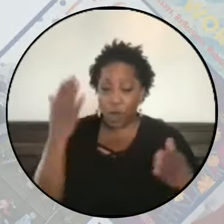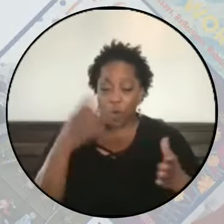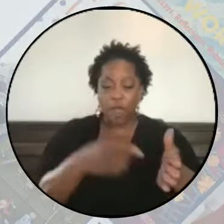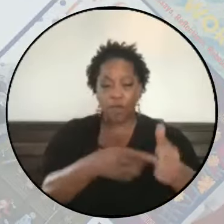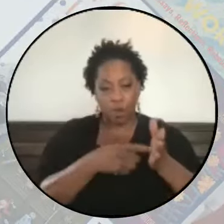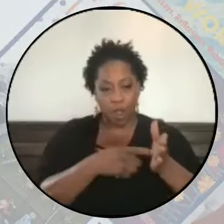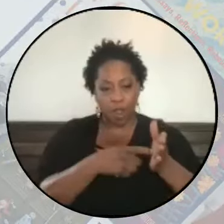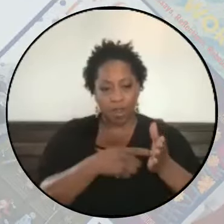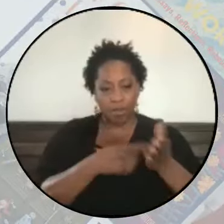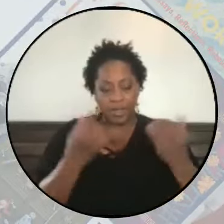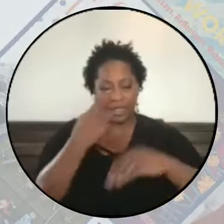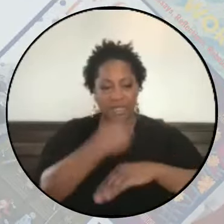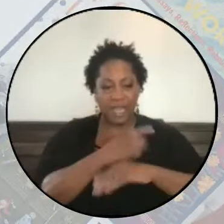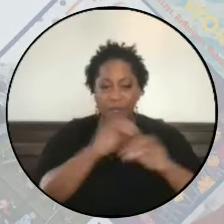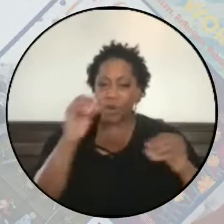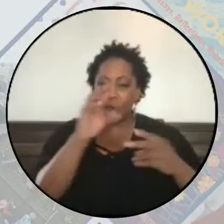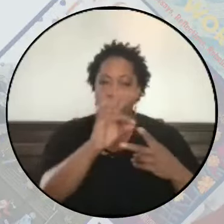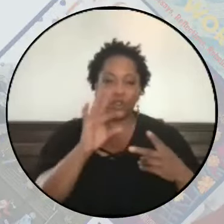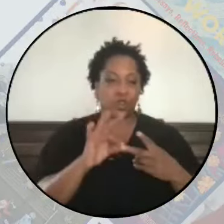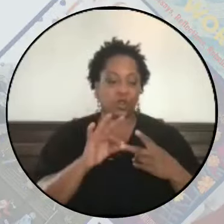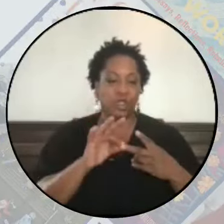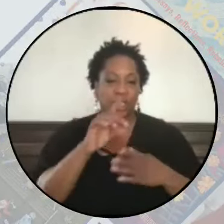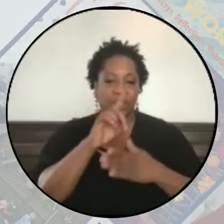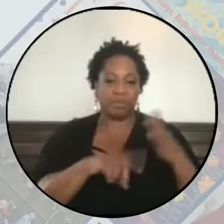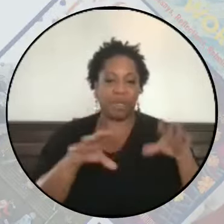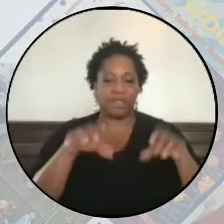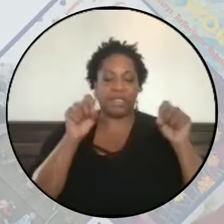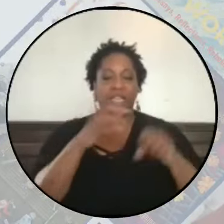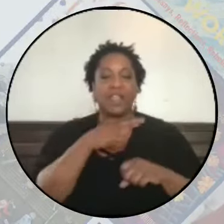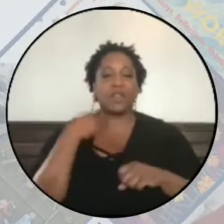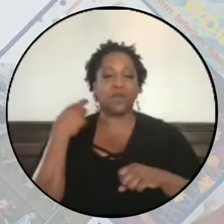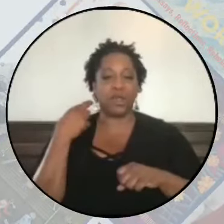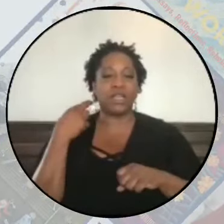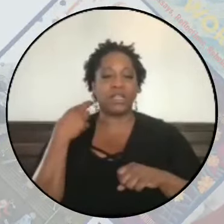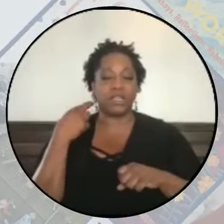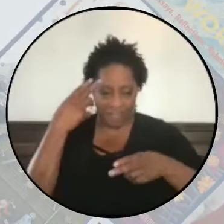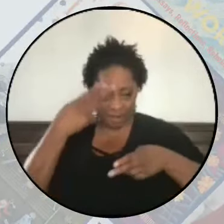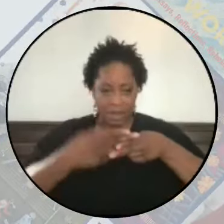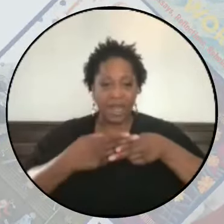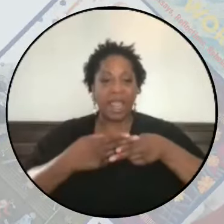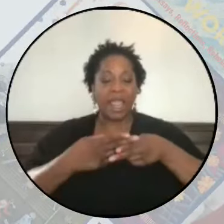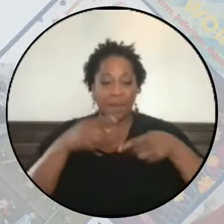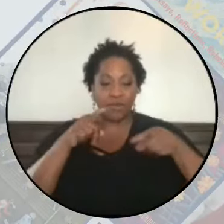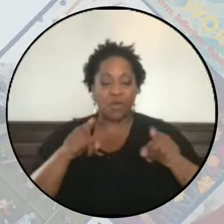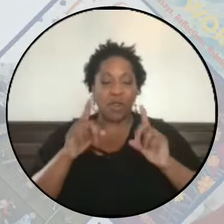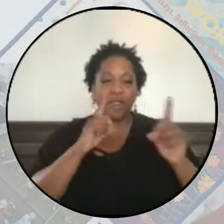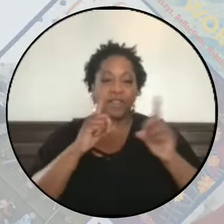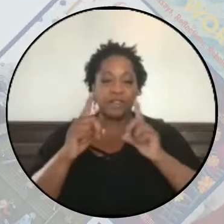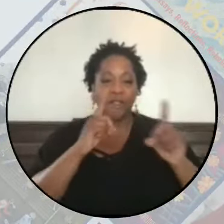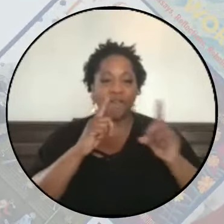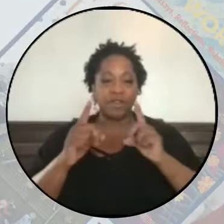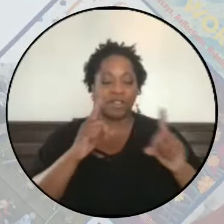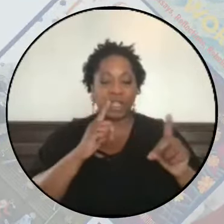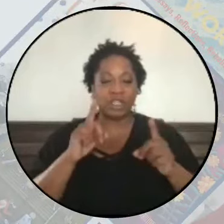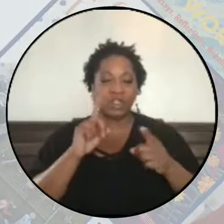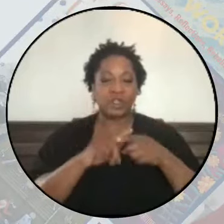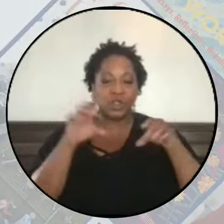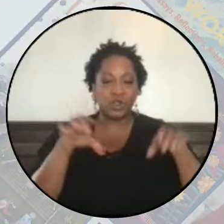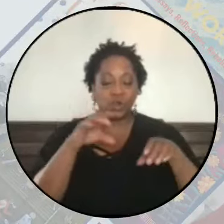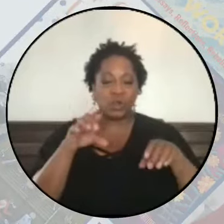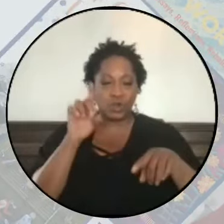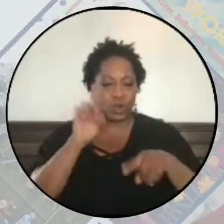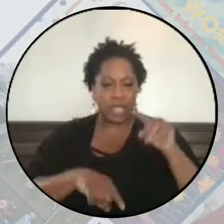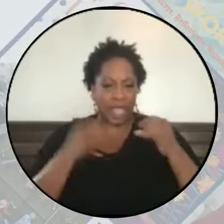We have no choice but to take the risks that have been named in this conversation to do the